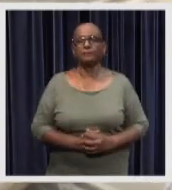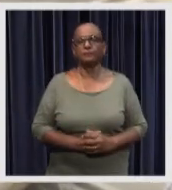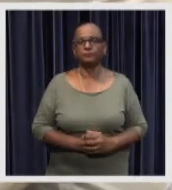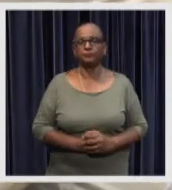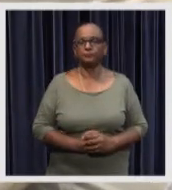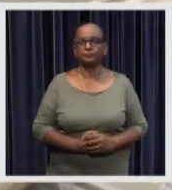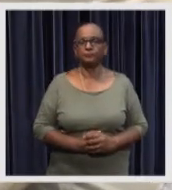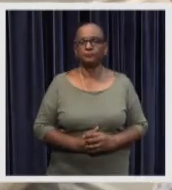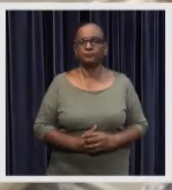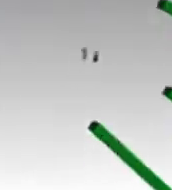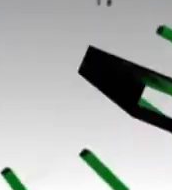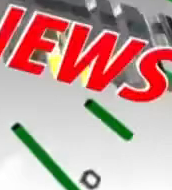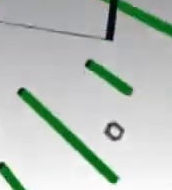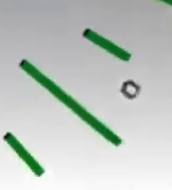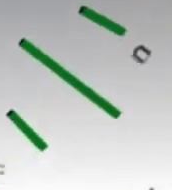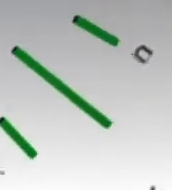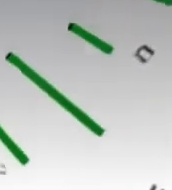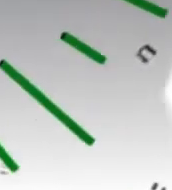modifications